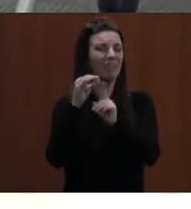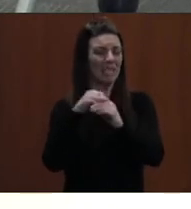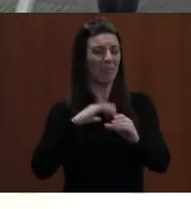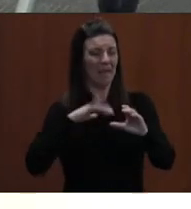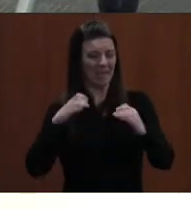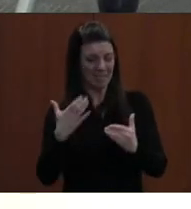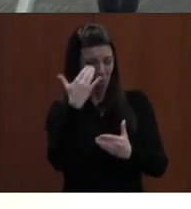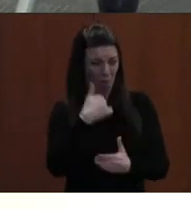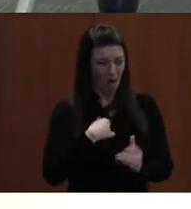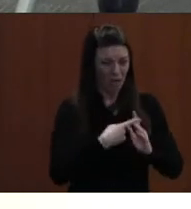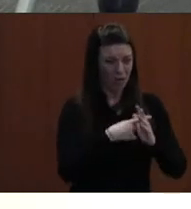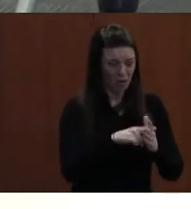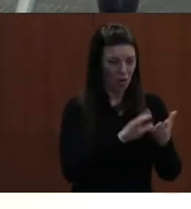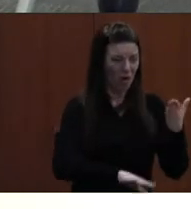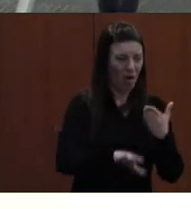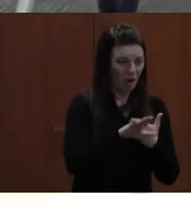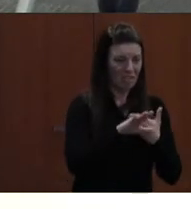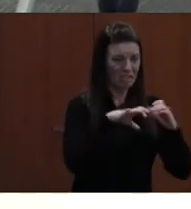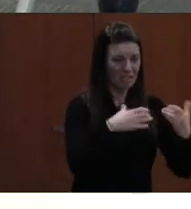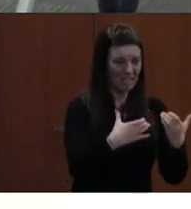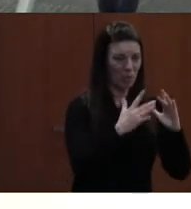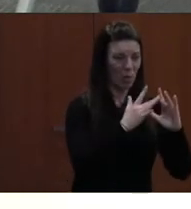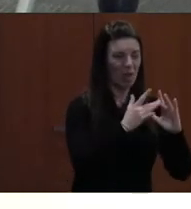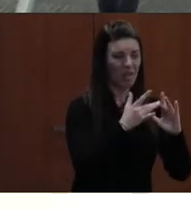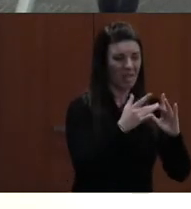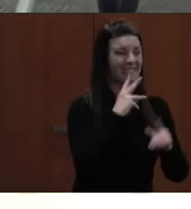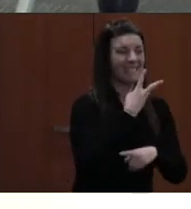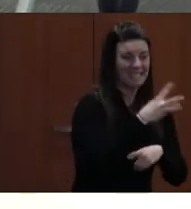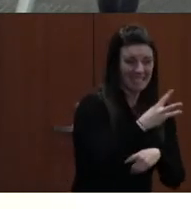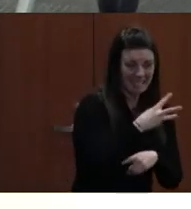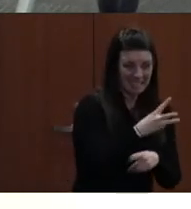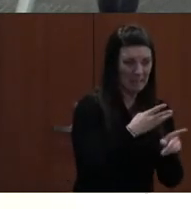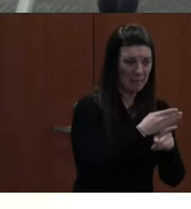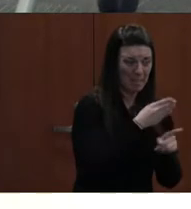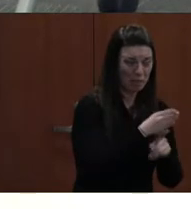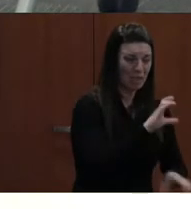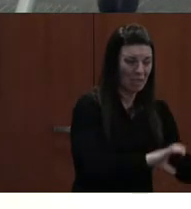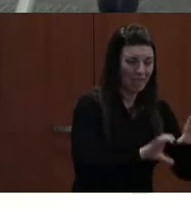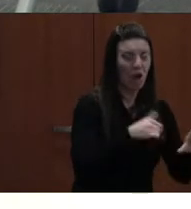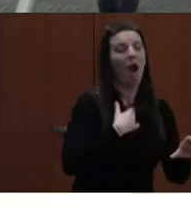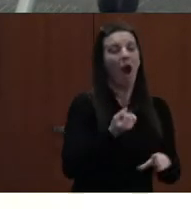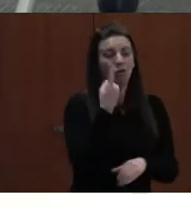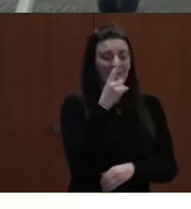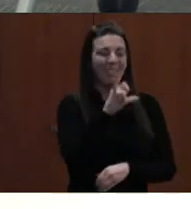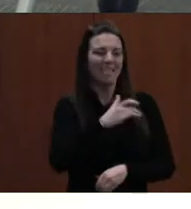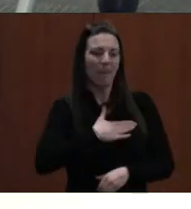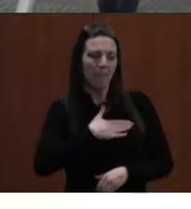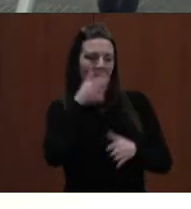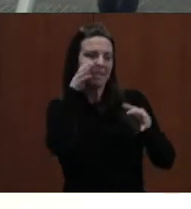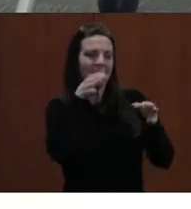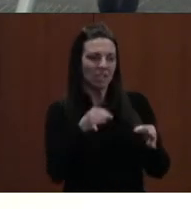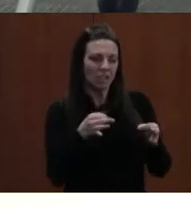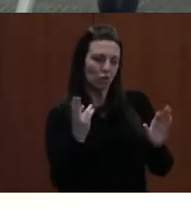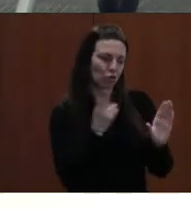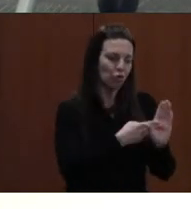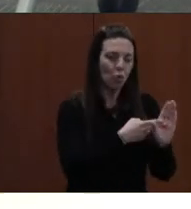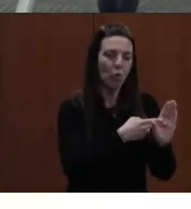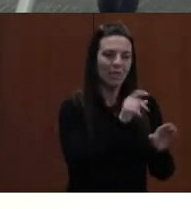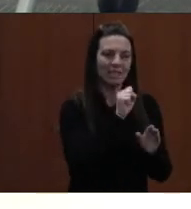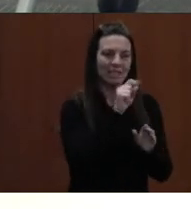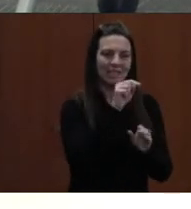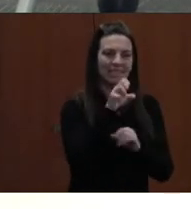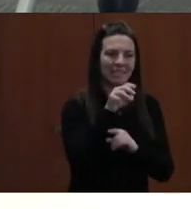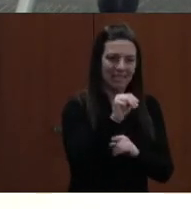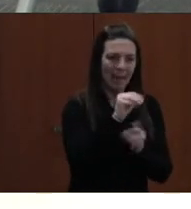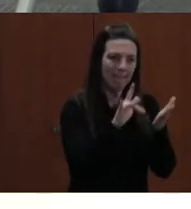online at 16 years old majoring in Chemistry. Now I do understand that it was my choice to join the STEM Middle College program, but I should not be punished for